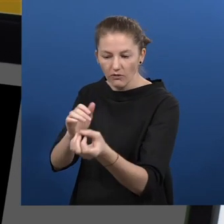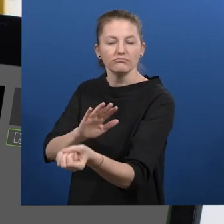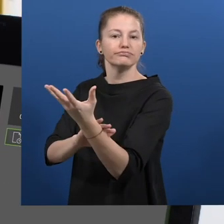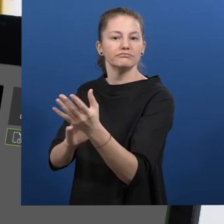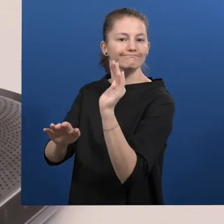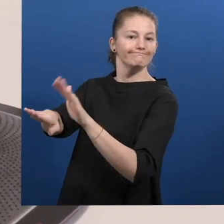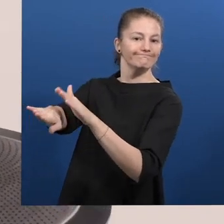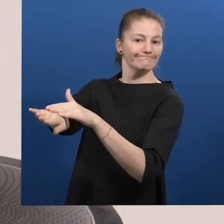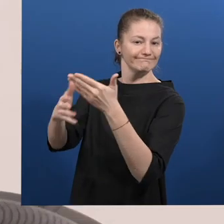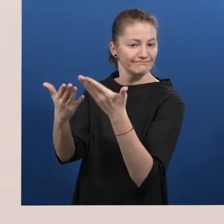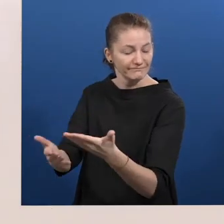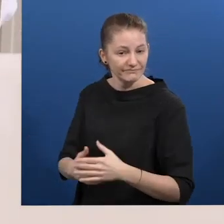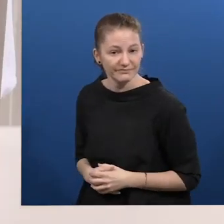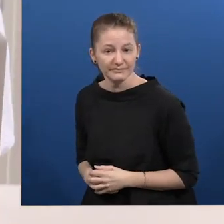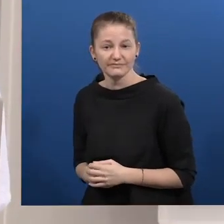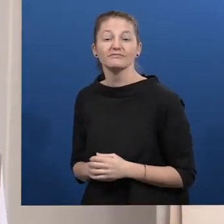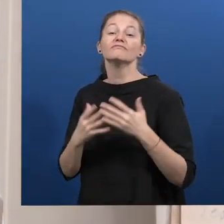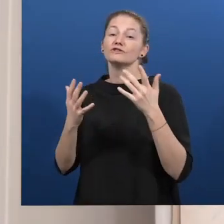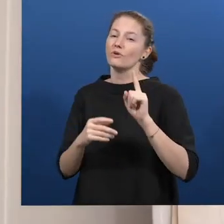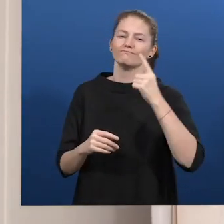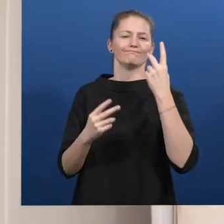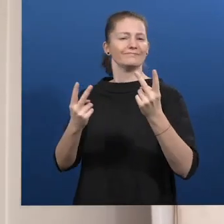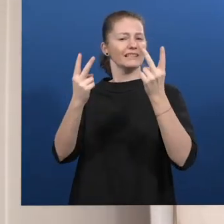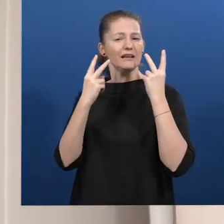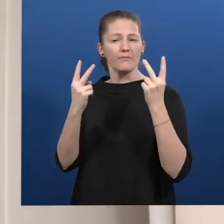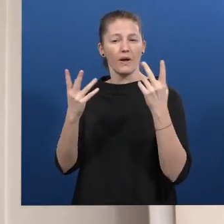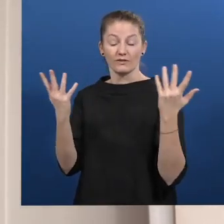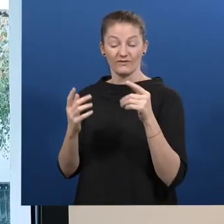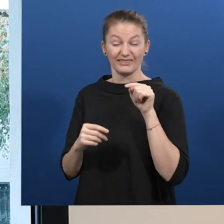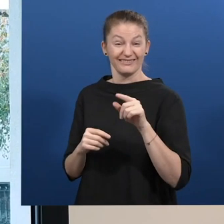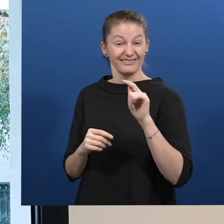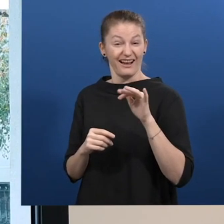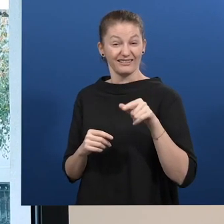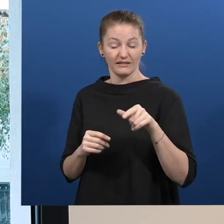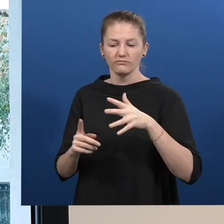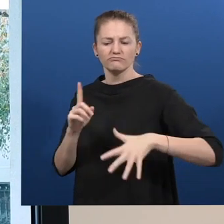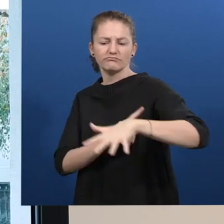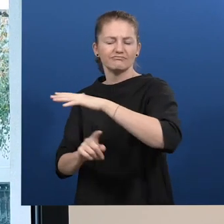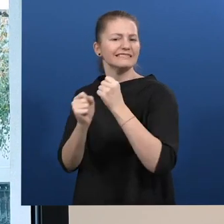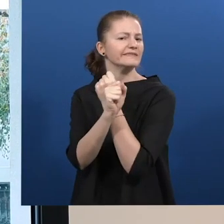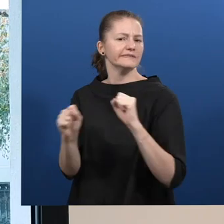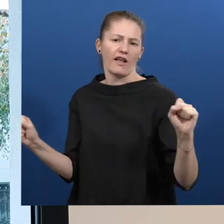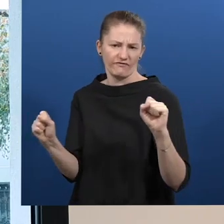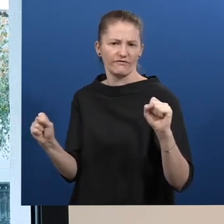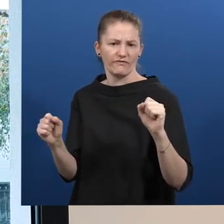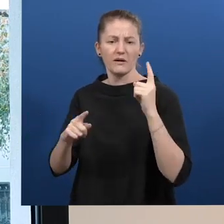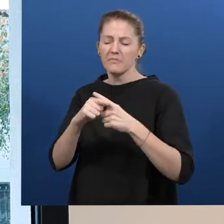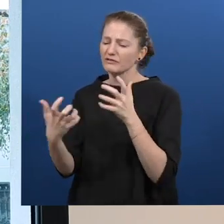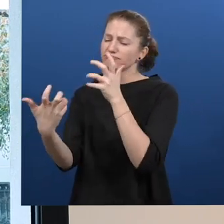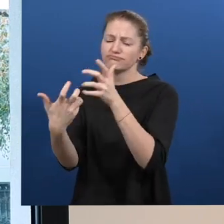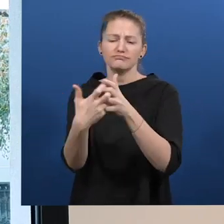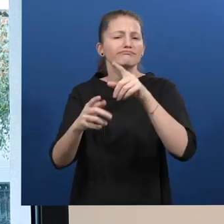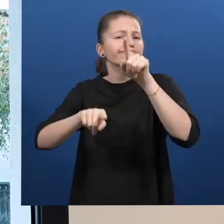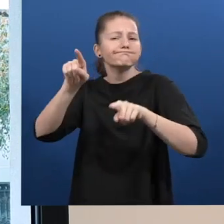seconds. Another key aspect, we provide a very secure environment allowing us to comply with every kind of IT